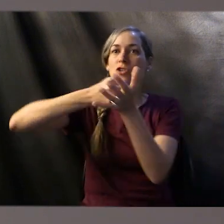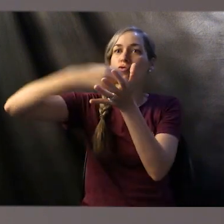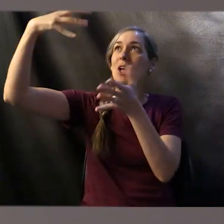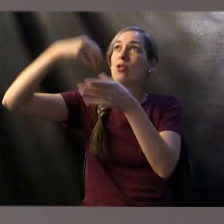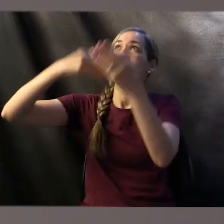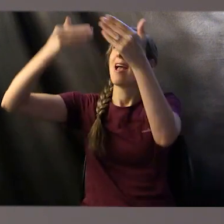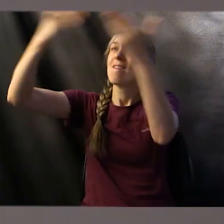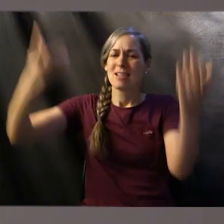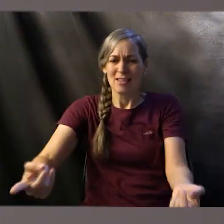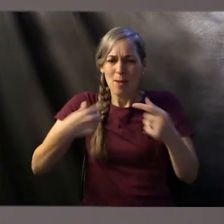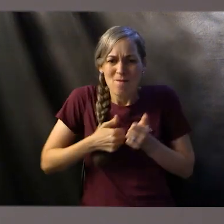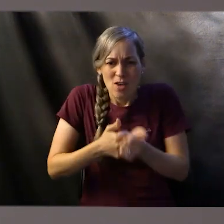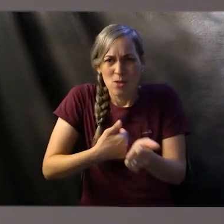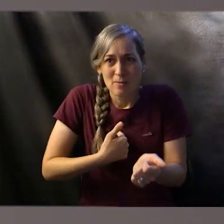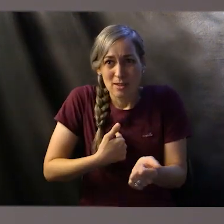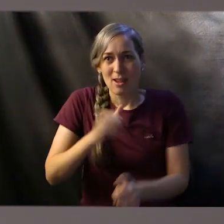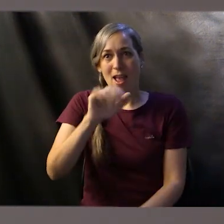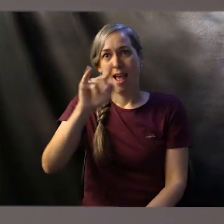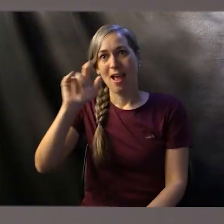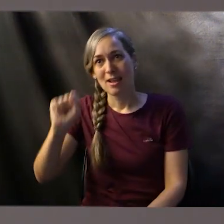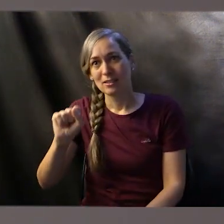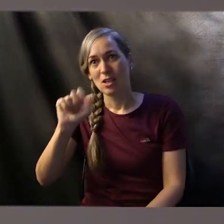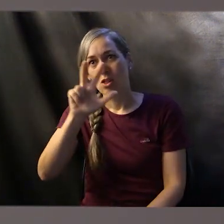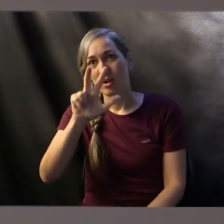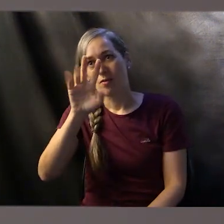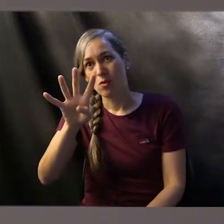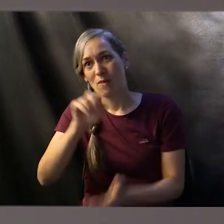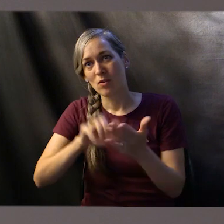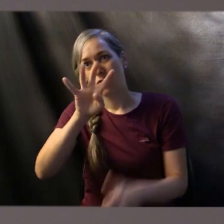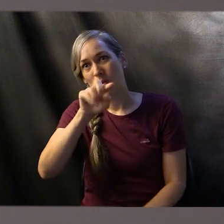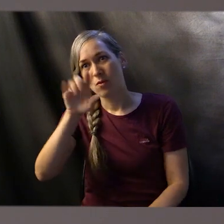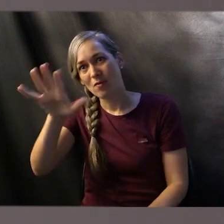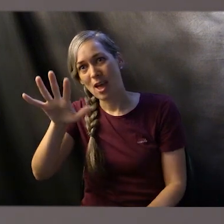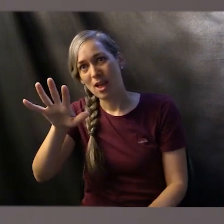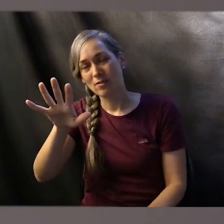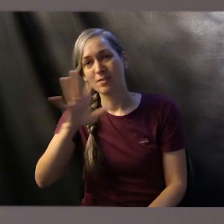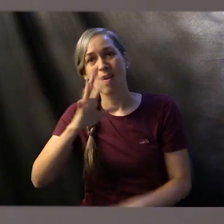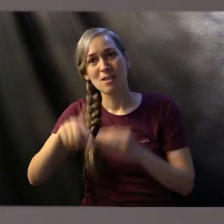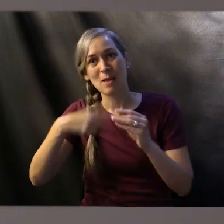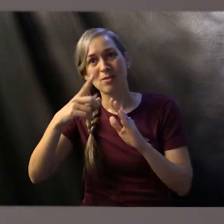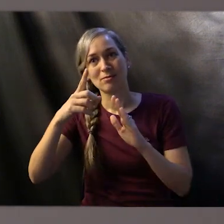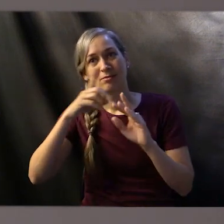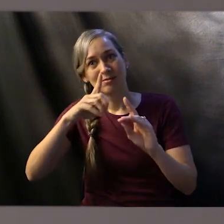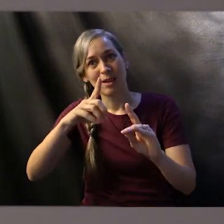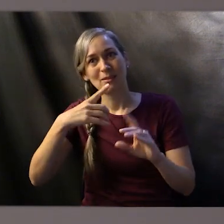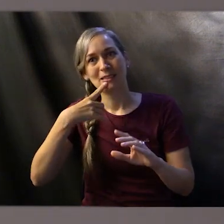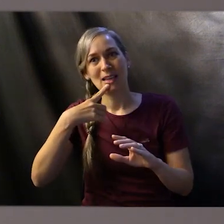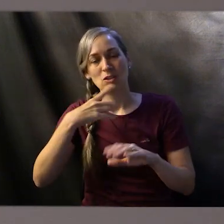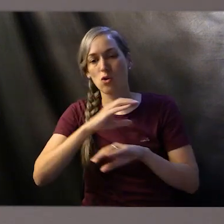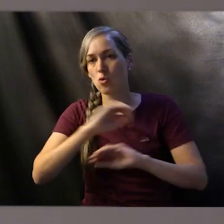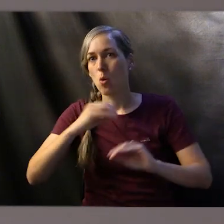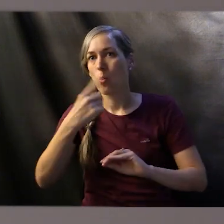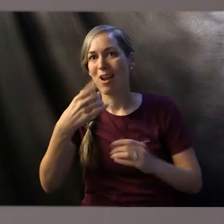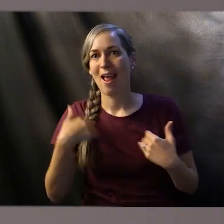in Acts chapter 4 verses 34 and 35, we have the example of the disciples and it says, there was not a needy person among them.